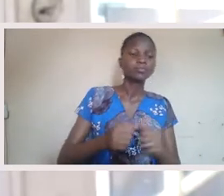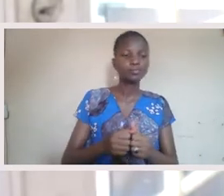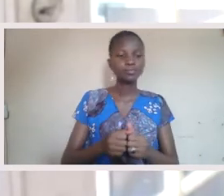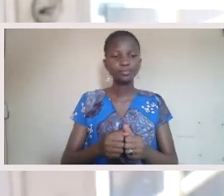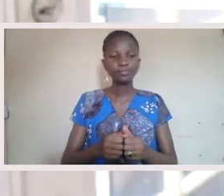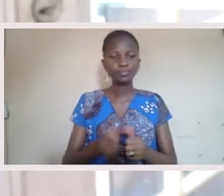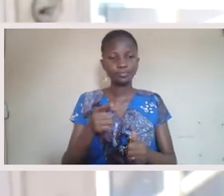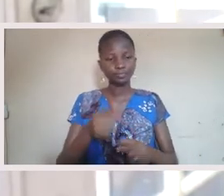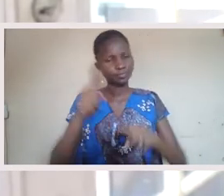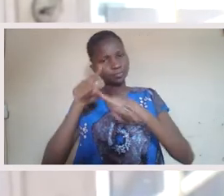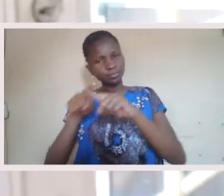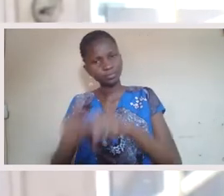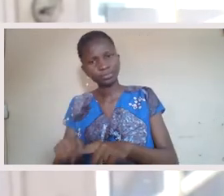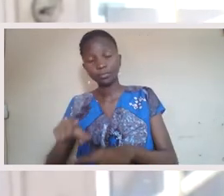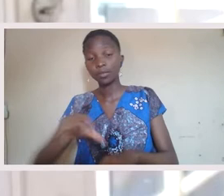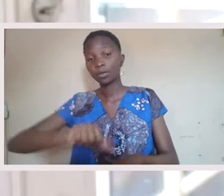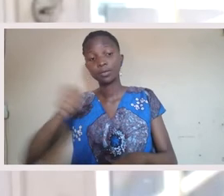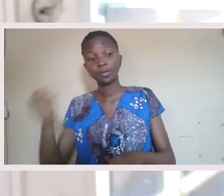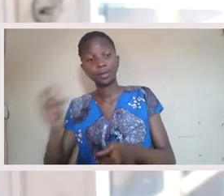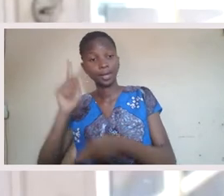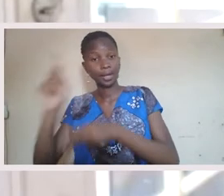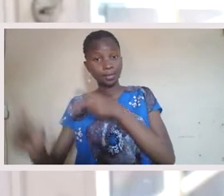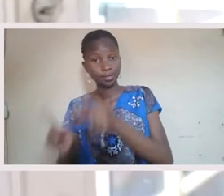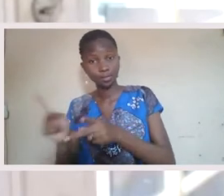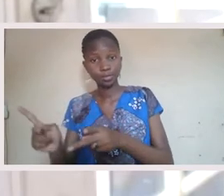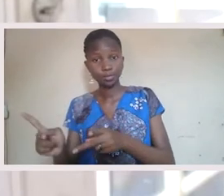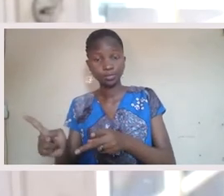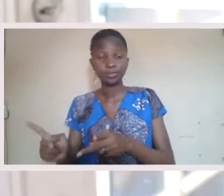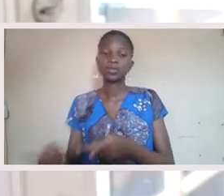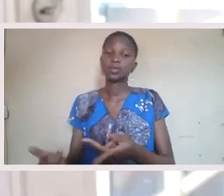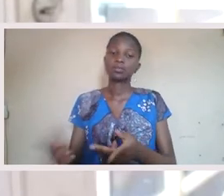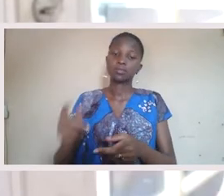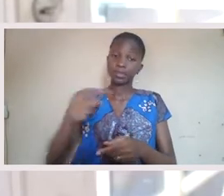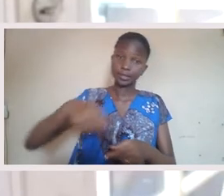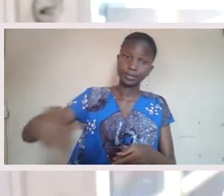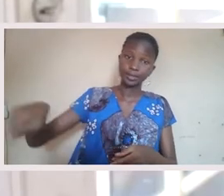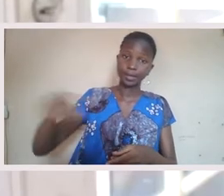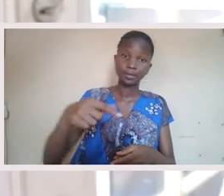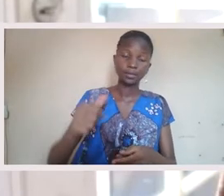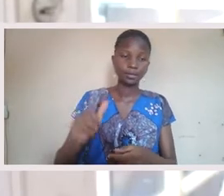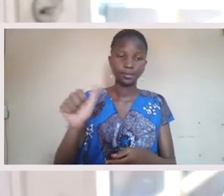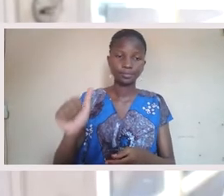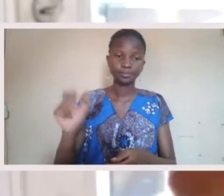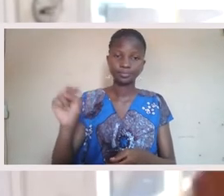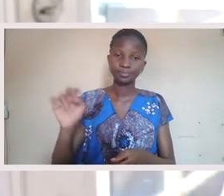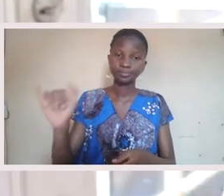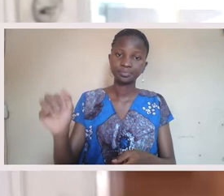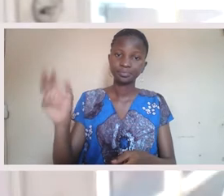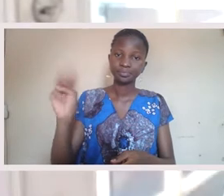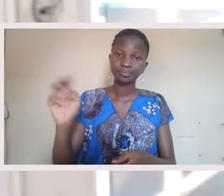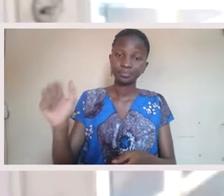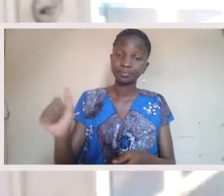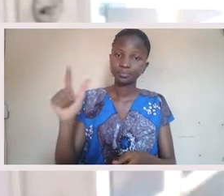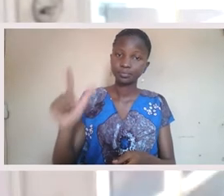predicated? Was that the word you used? Go ahead, Ned. Yeah. Are dependent upon people, space, animals,